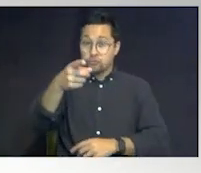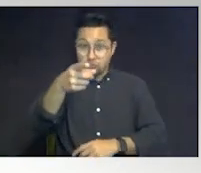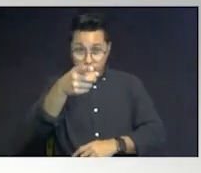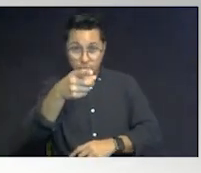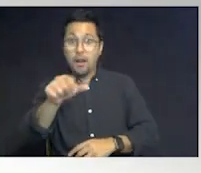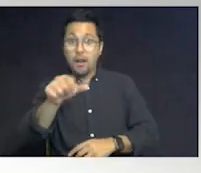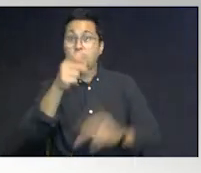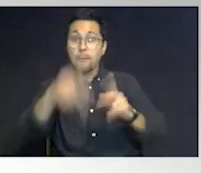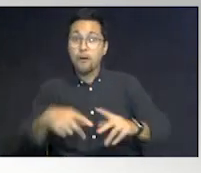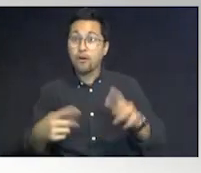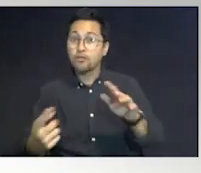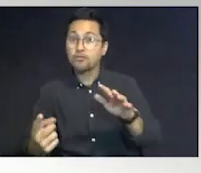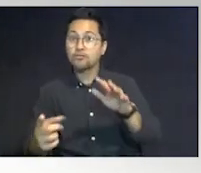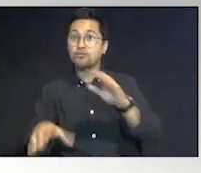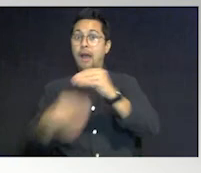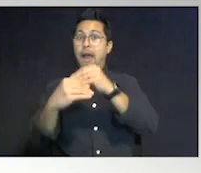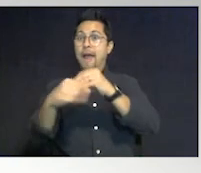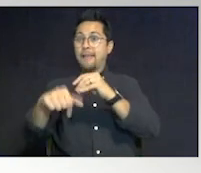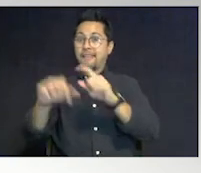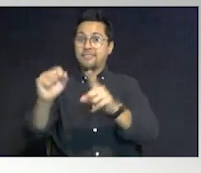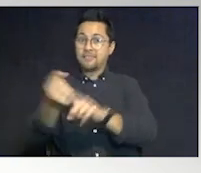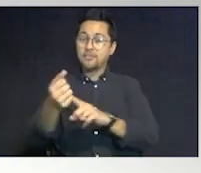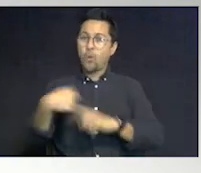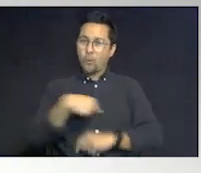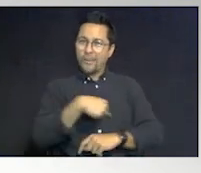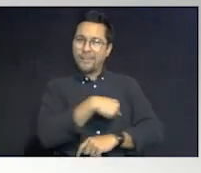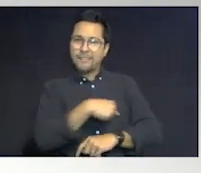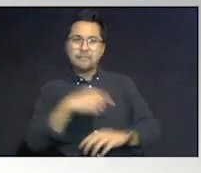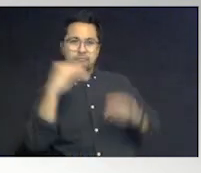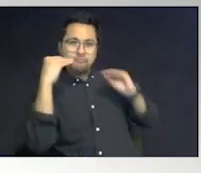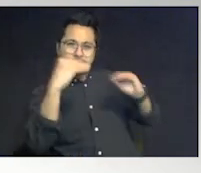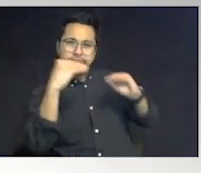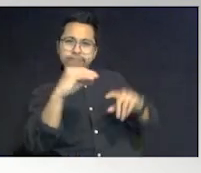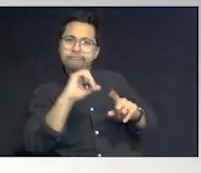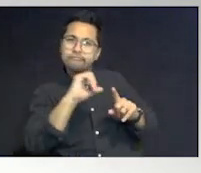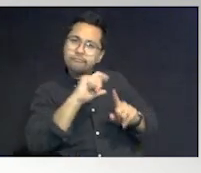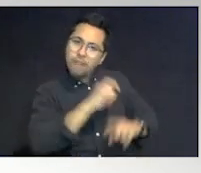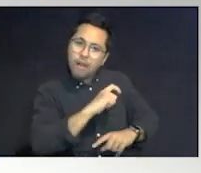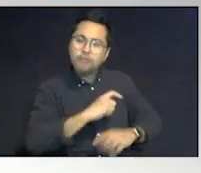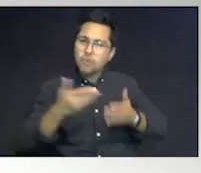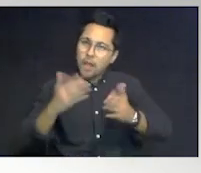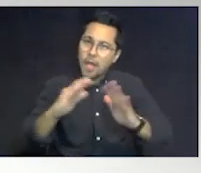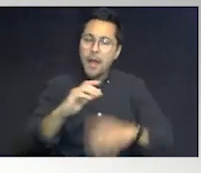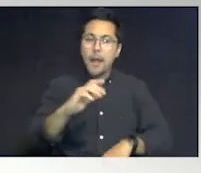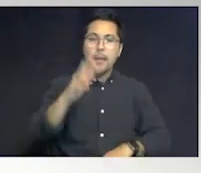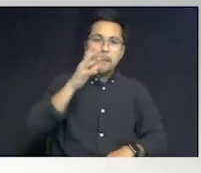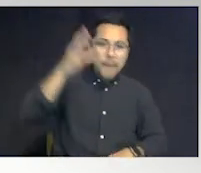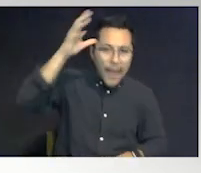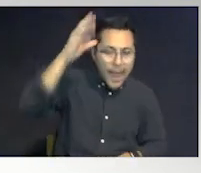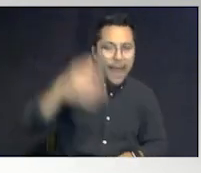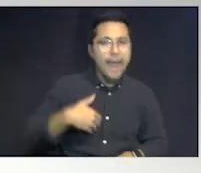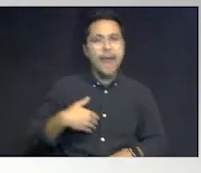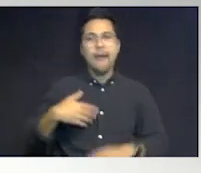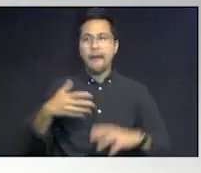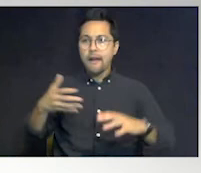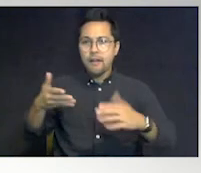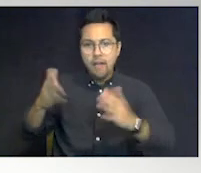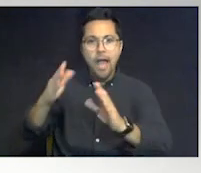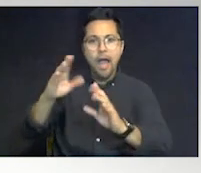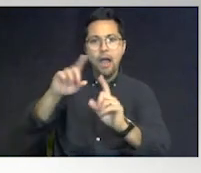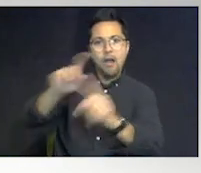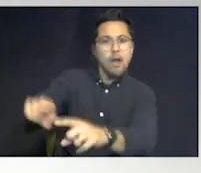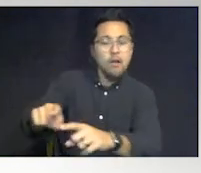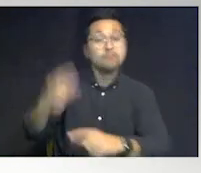You are another person into the scene. We are teaching officers to allow the parent to allow the caretaker on the scene because you